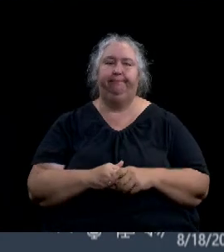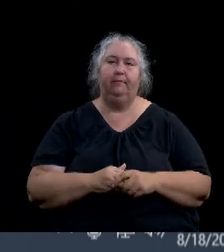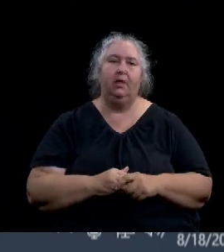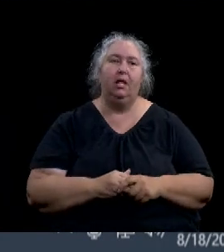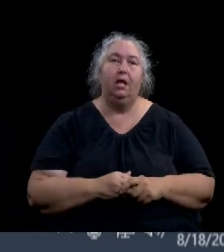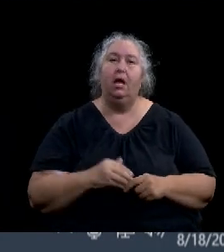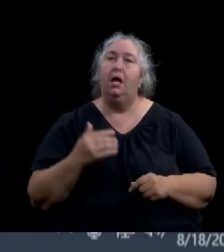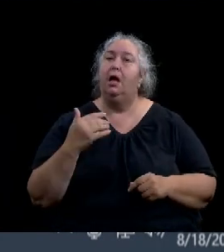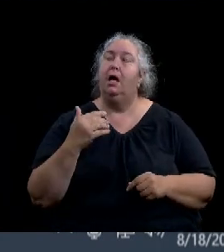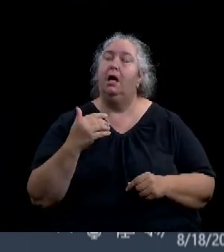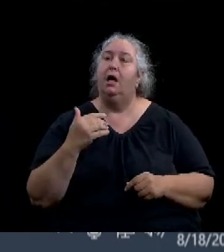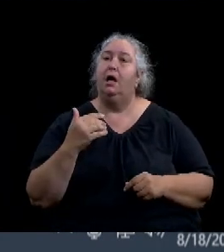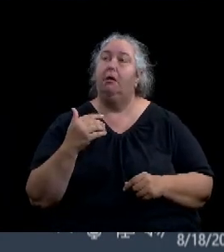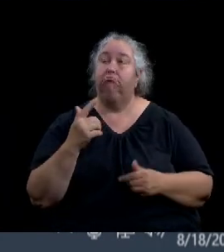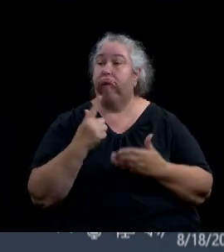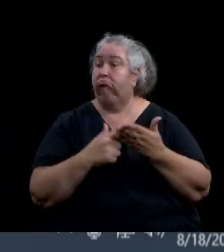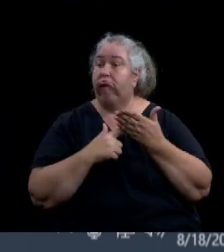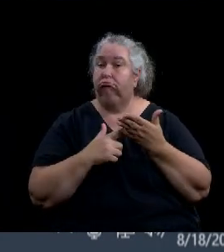Please vote the council.